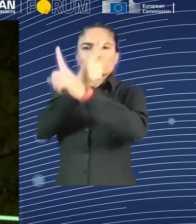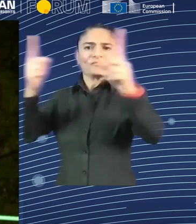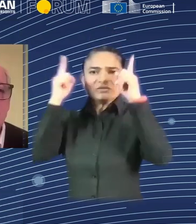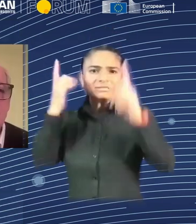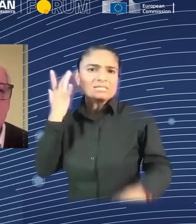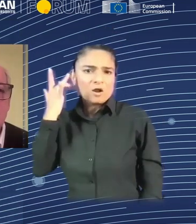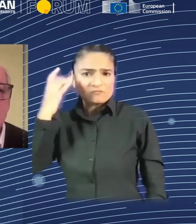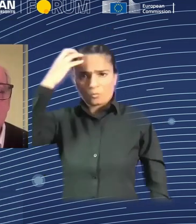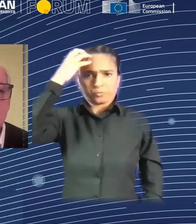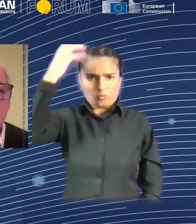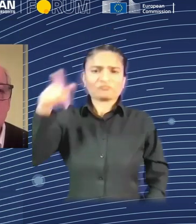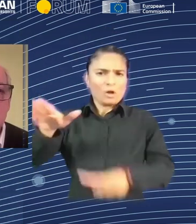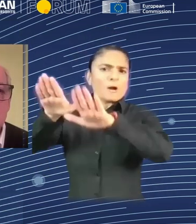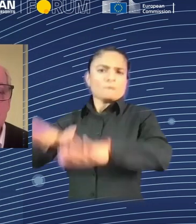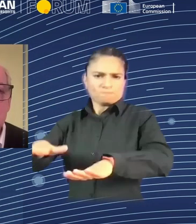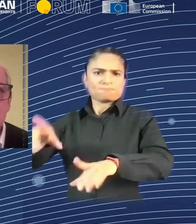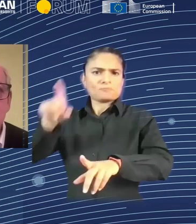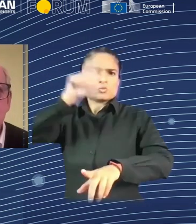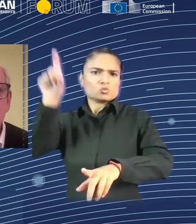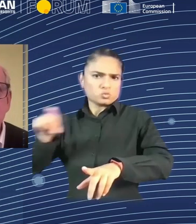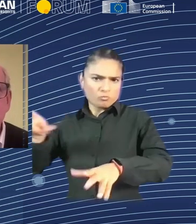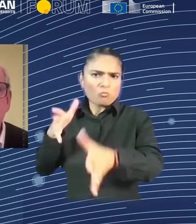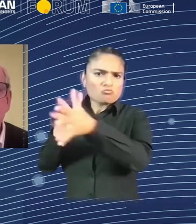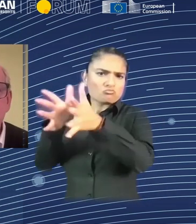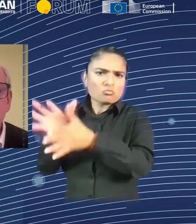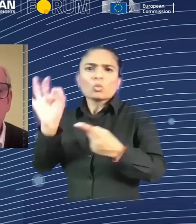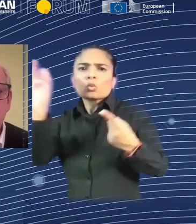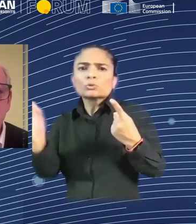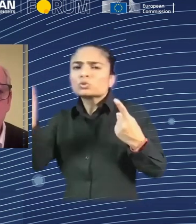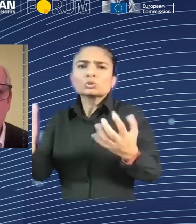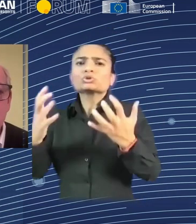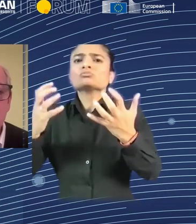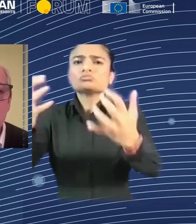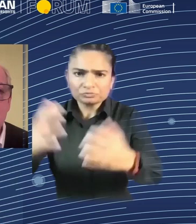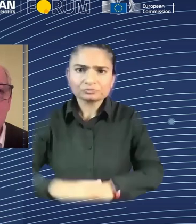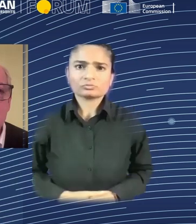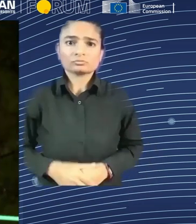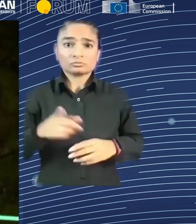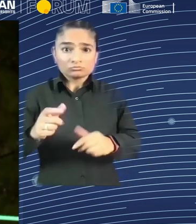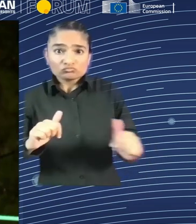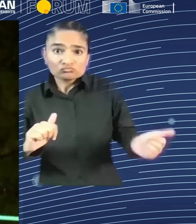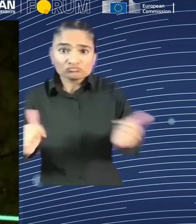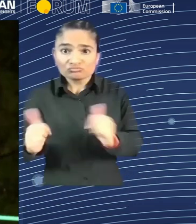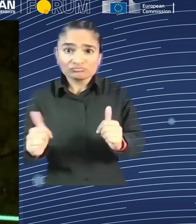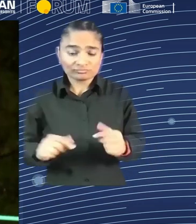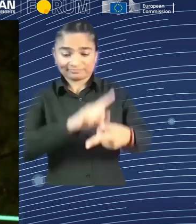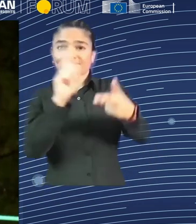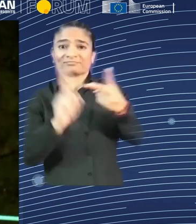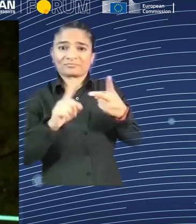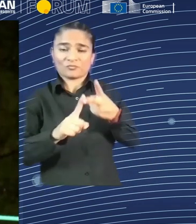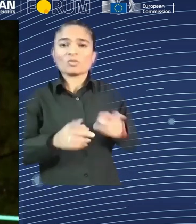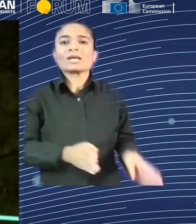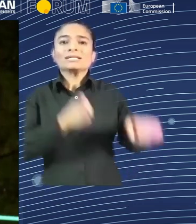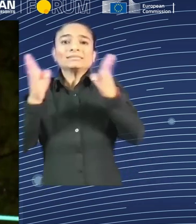please get ready with those questions. And for the second part of this session, I am very happy and honored to invite here on stage